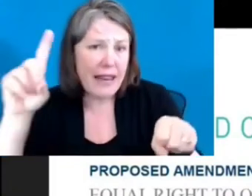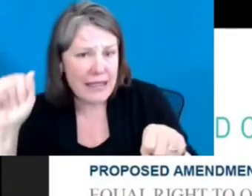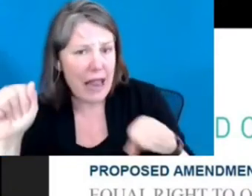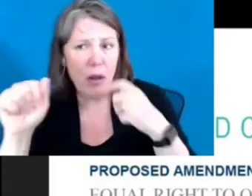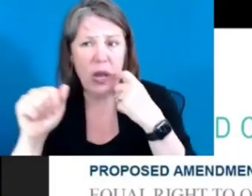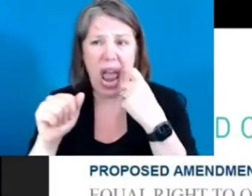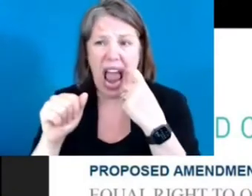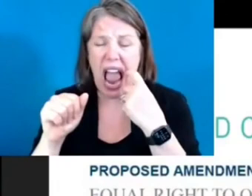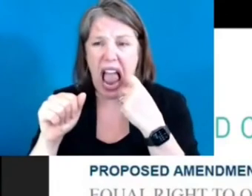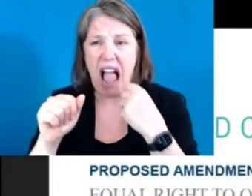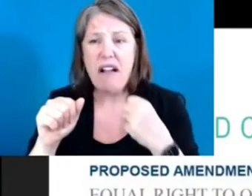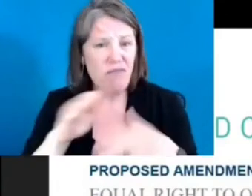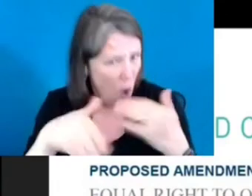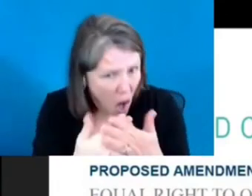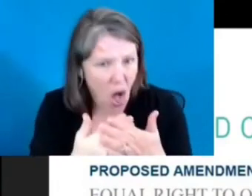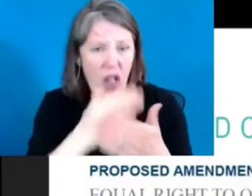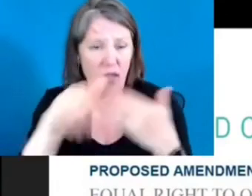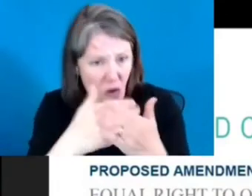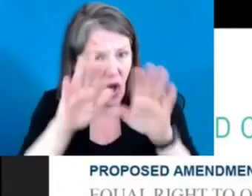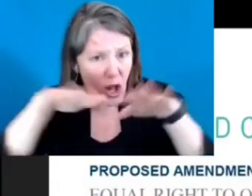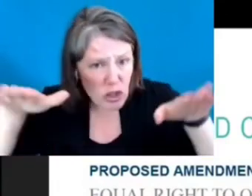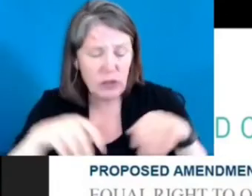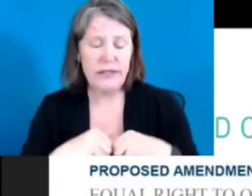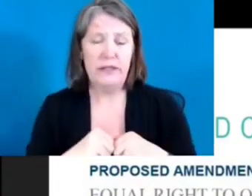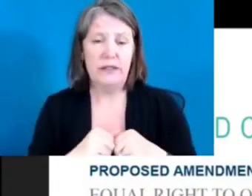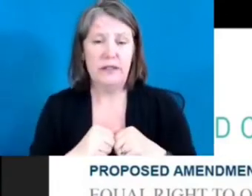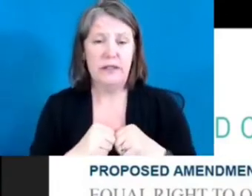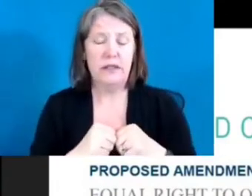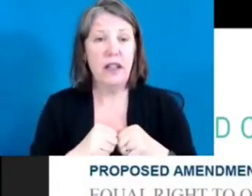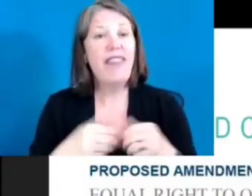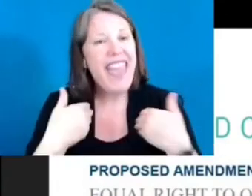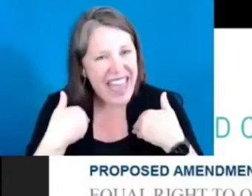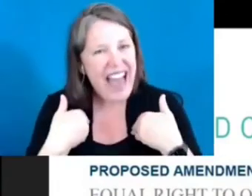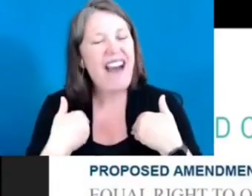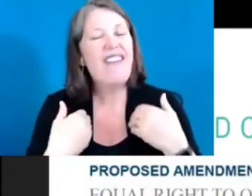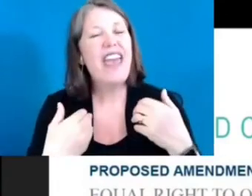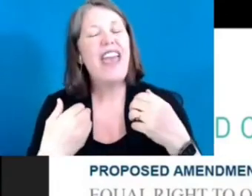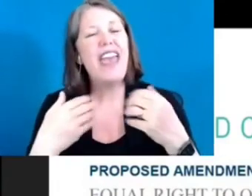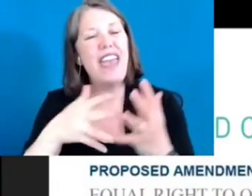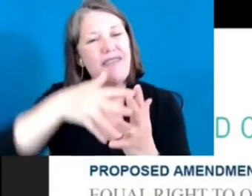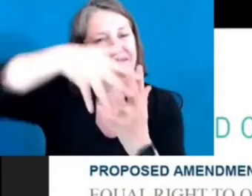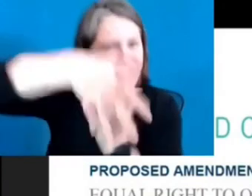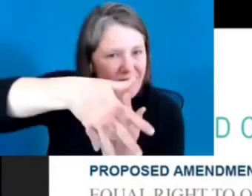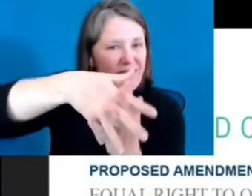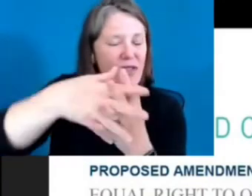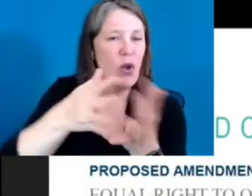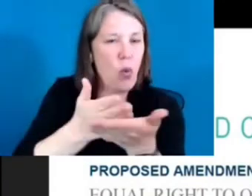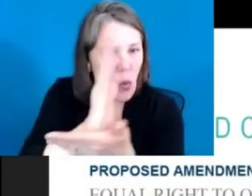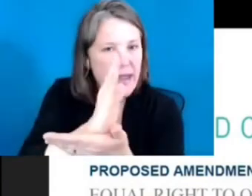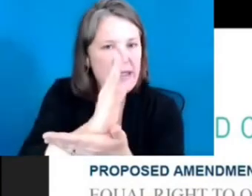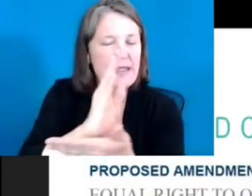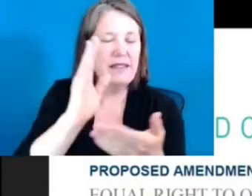Have a fundamental right to a quality public education. What do we mean by quality? Well, the